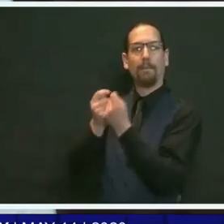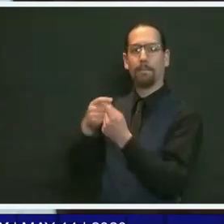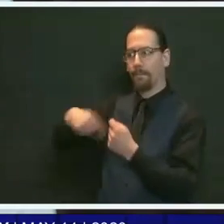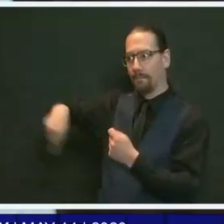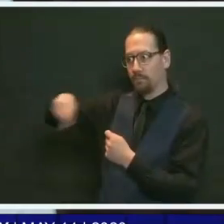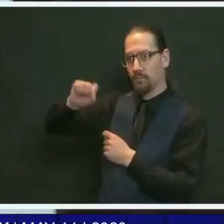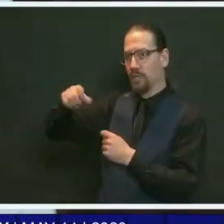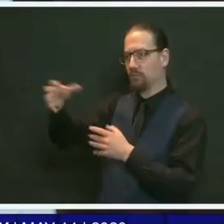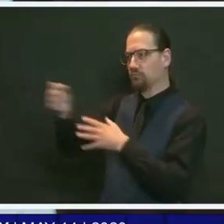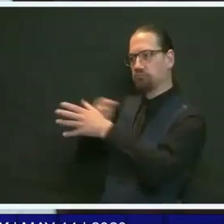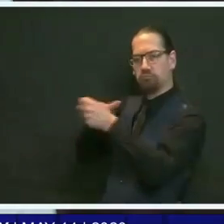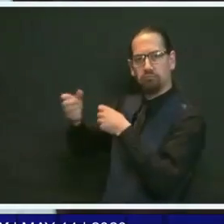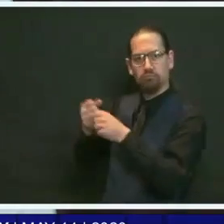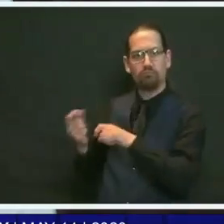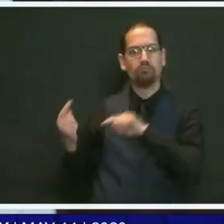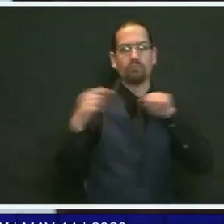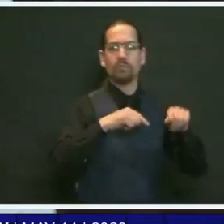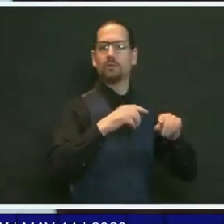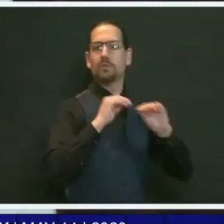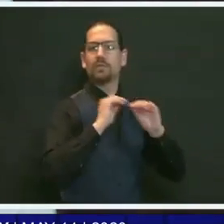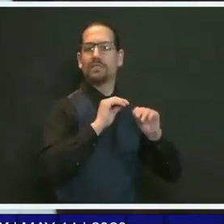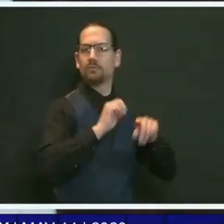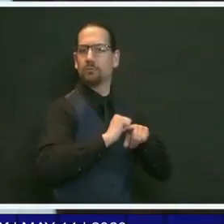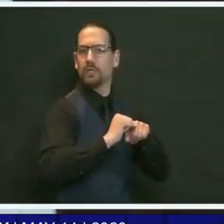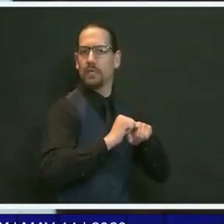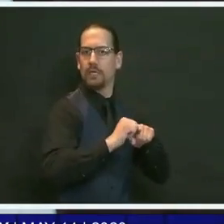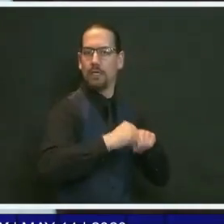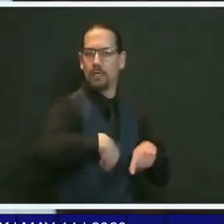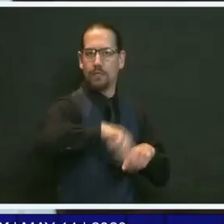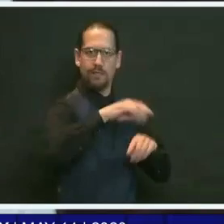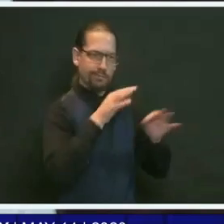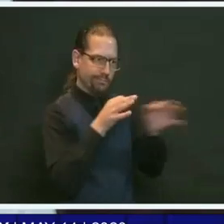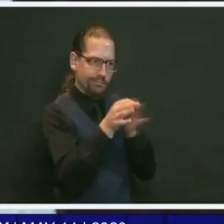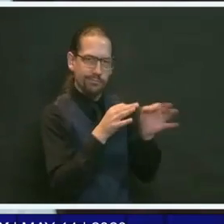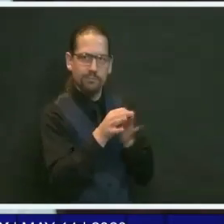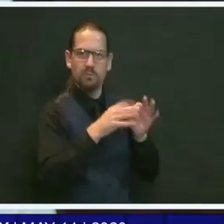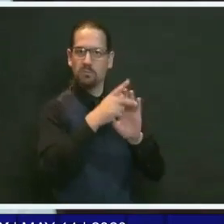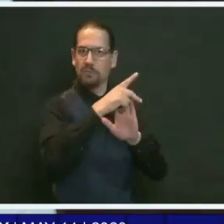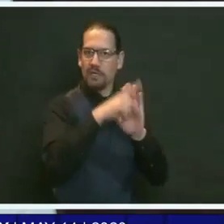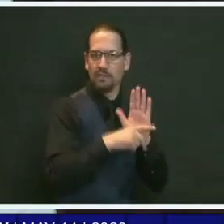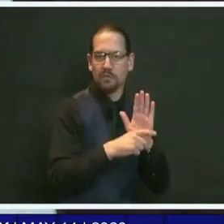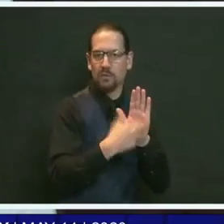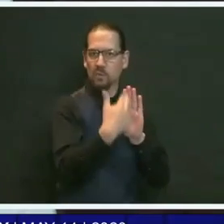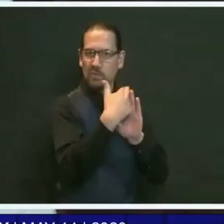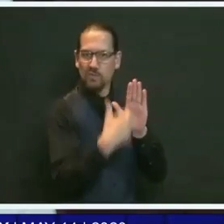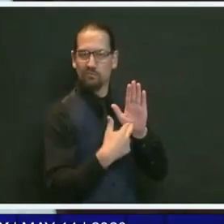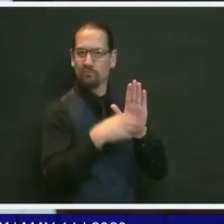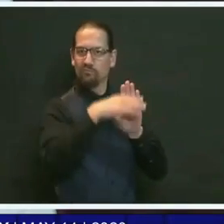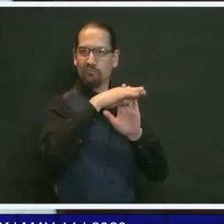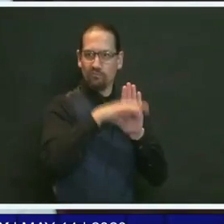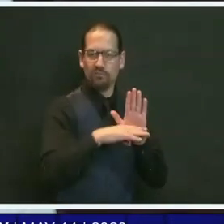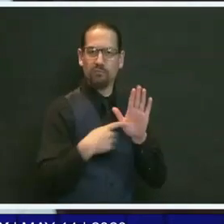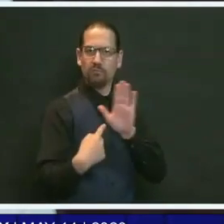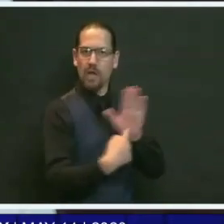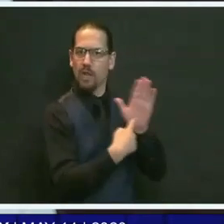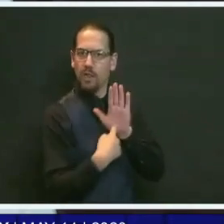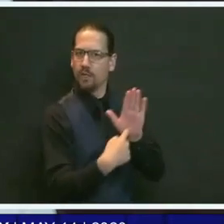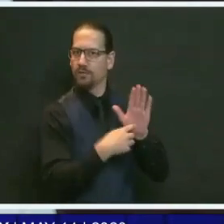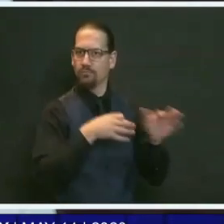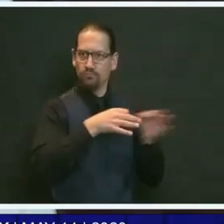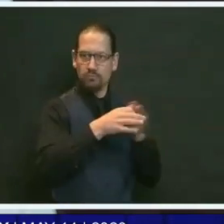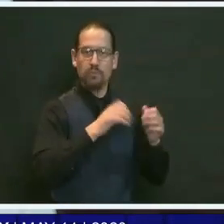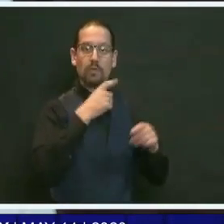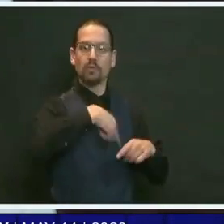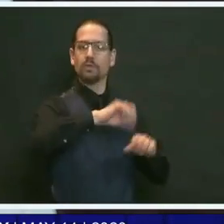they need to enforce the infection control policies that are going to be necessary to keep their outbreak response under